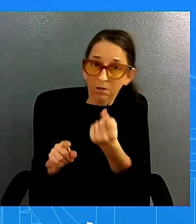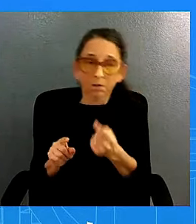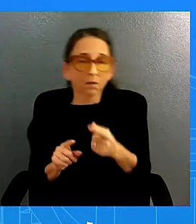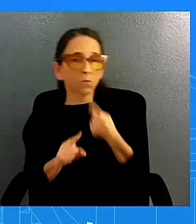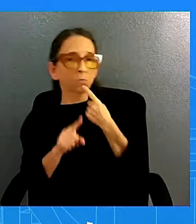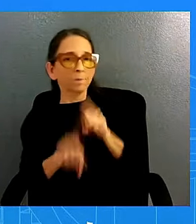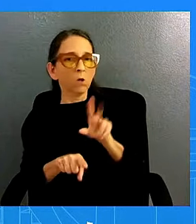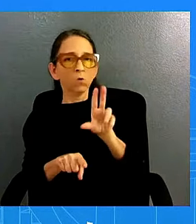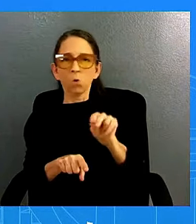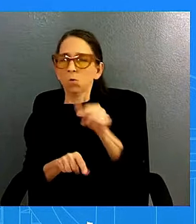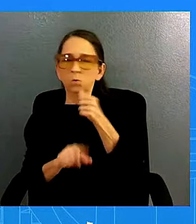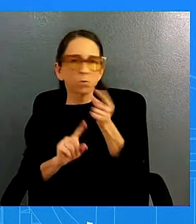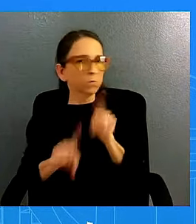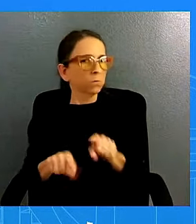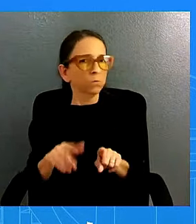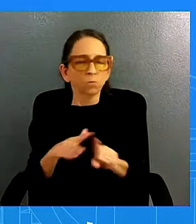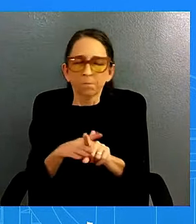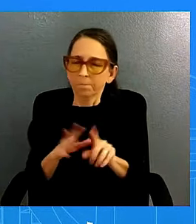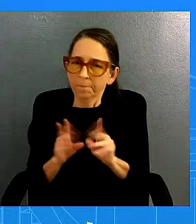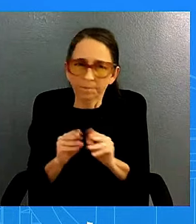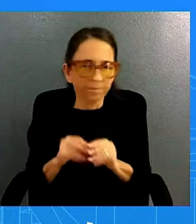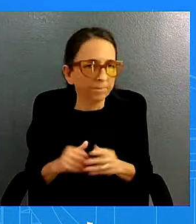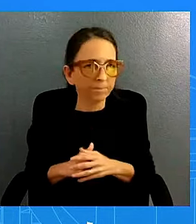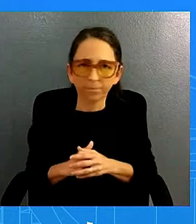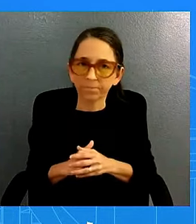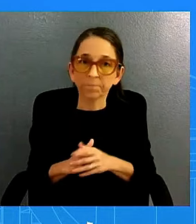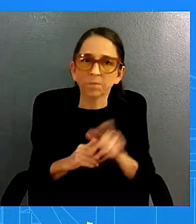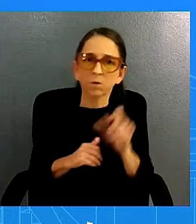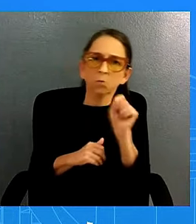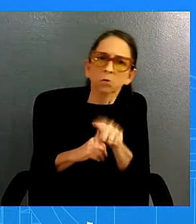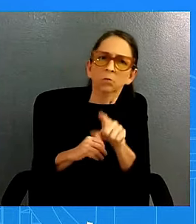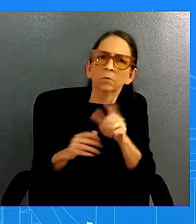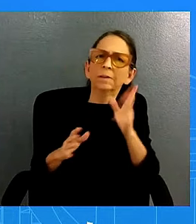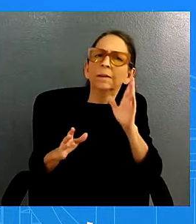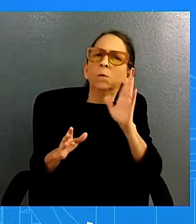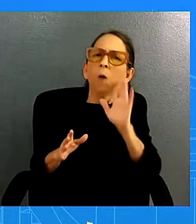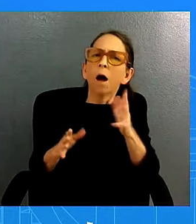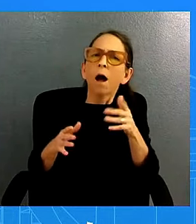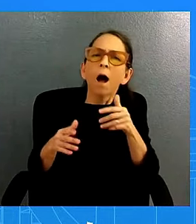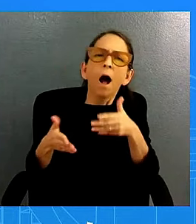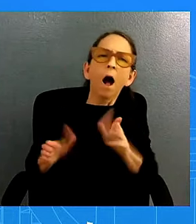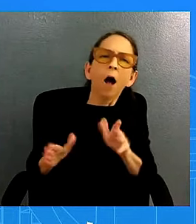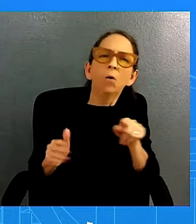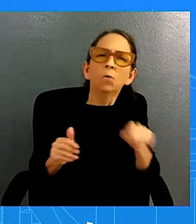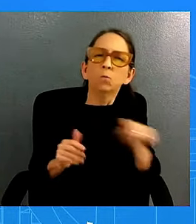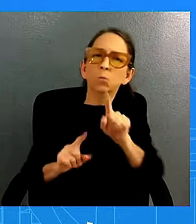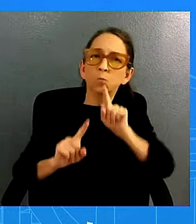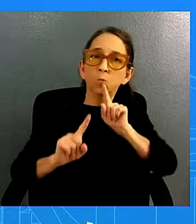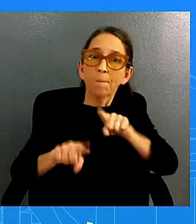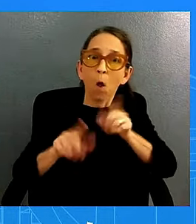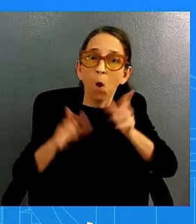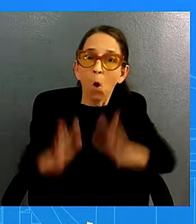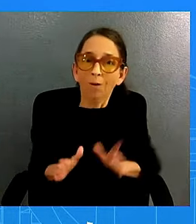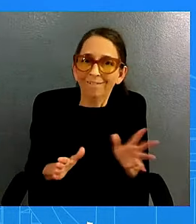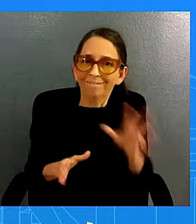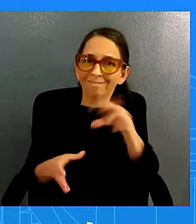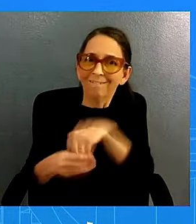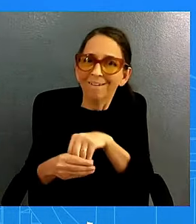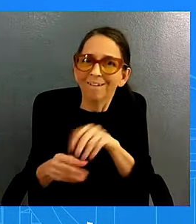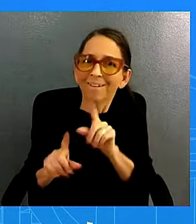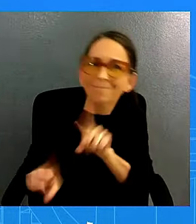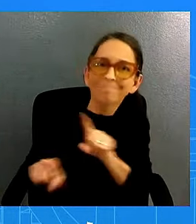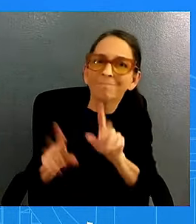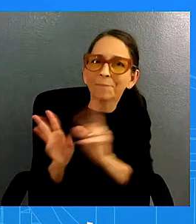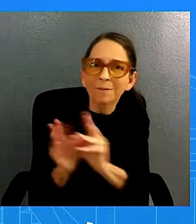not to allow reporters to see the bilaterals that he'll be having friday afternoon and saturday does this have something to do with the foreign